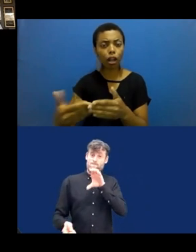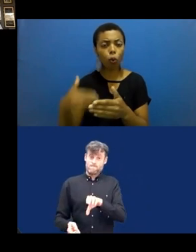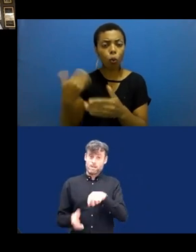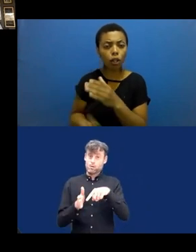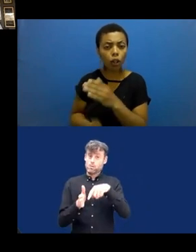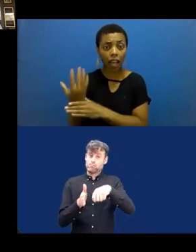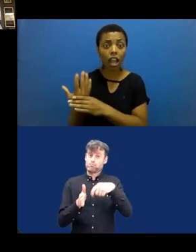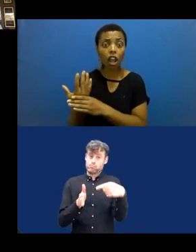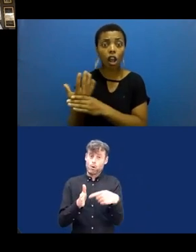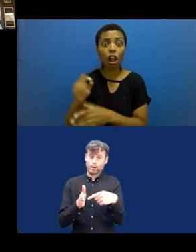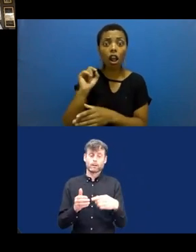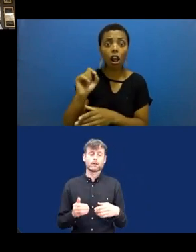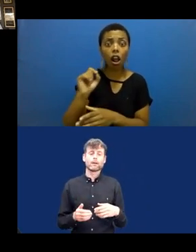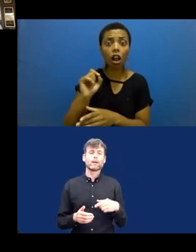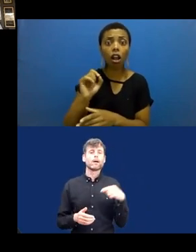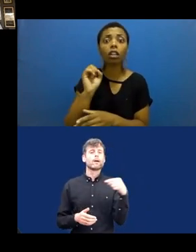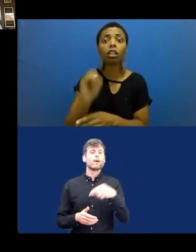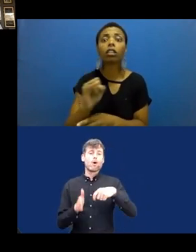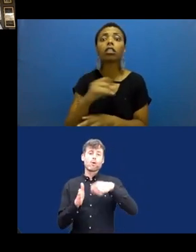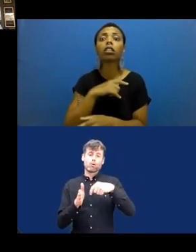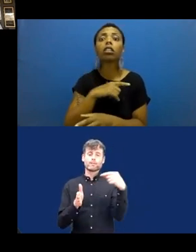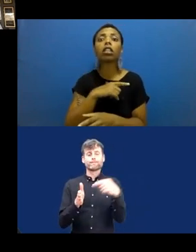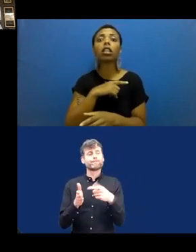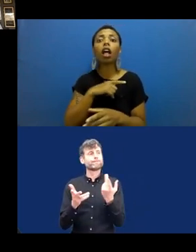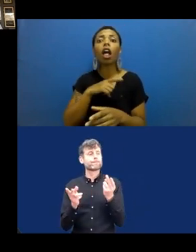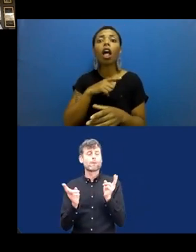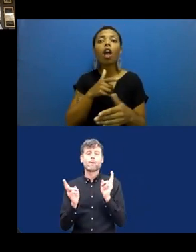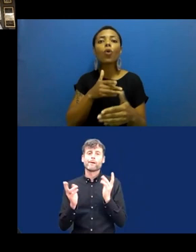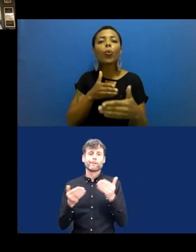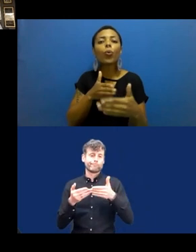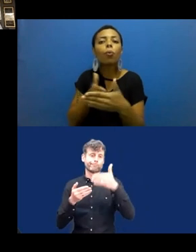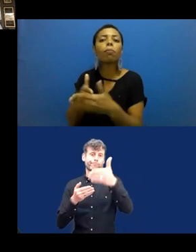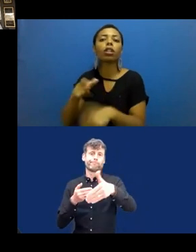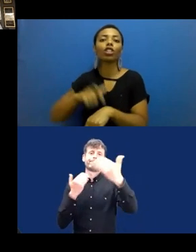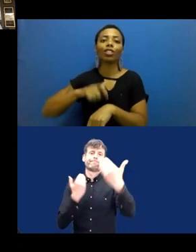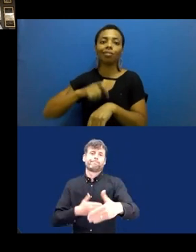usually has a strict time constraint, which is very good for the final product.